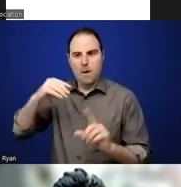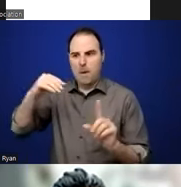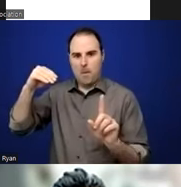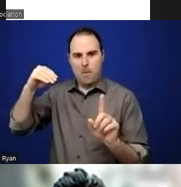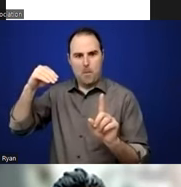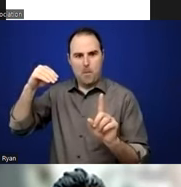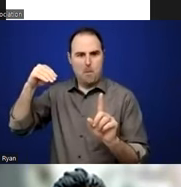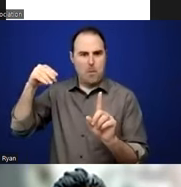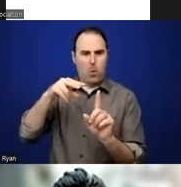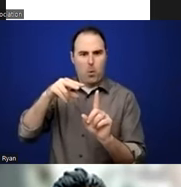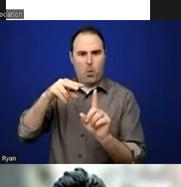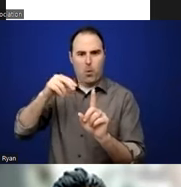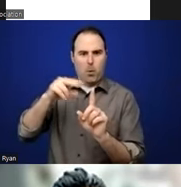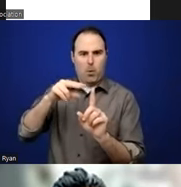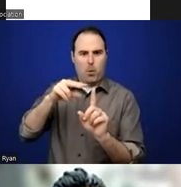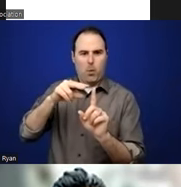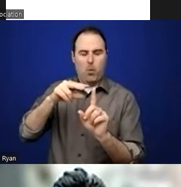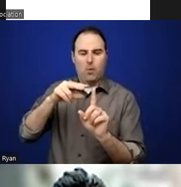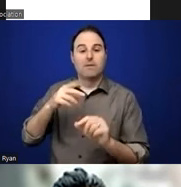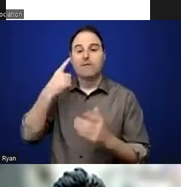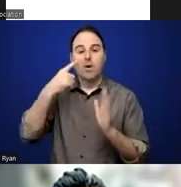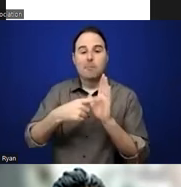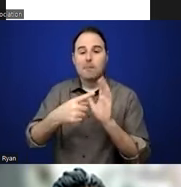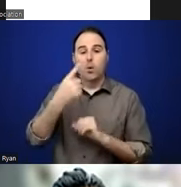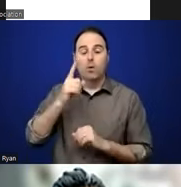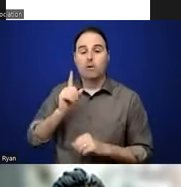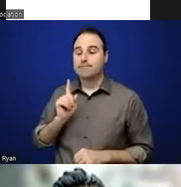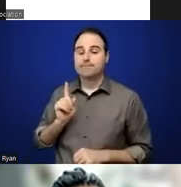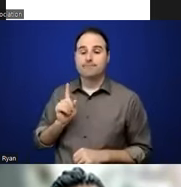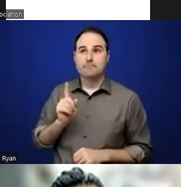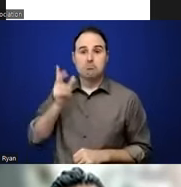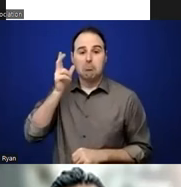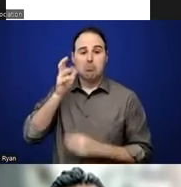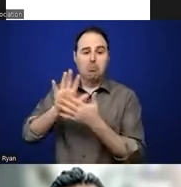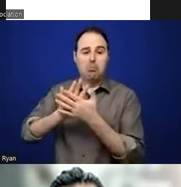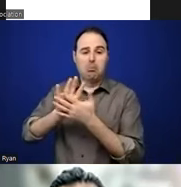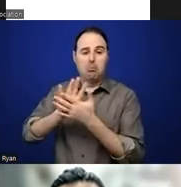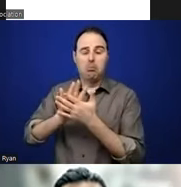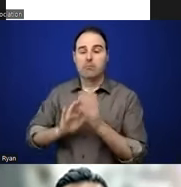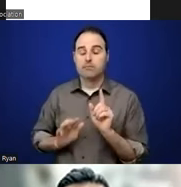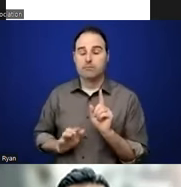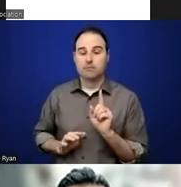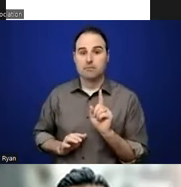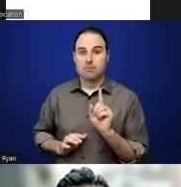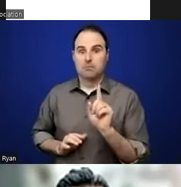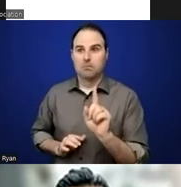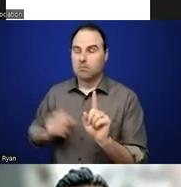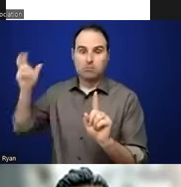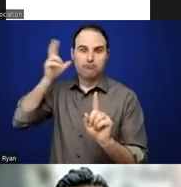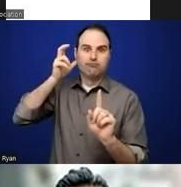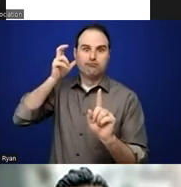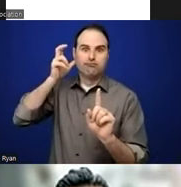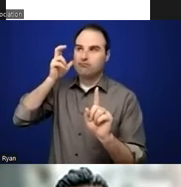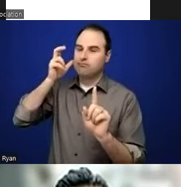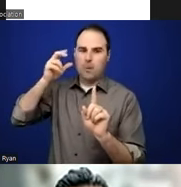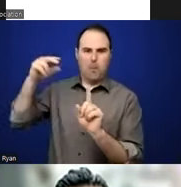inside of a room, but all of a sudden you walk right over here and then you can hear it. Right. And what it, I love some of those that have, have a few speakers